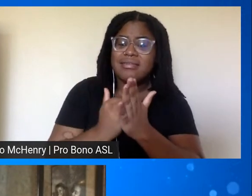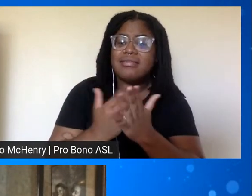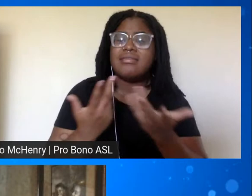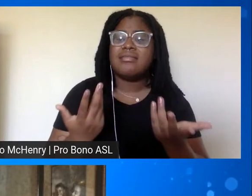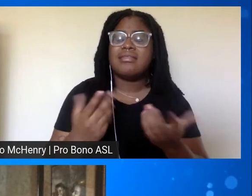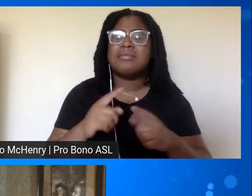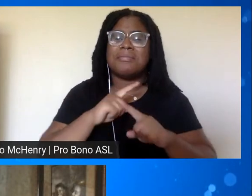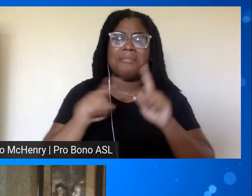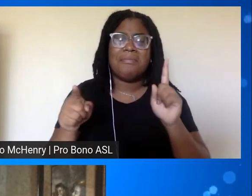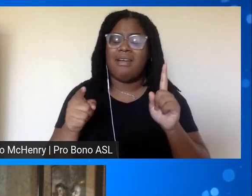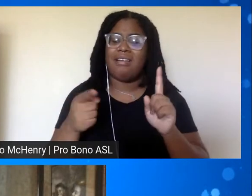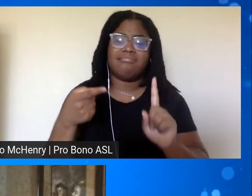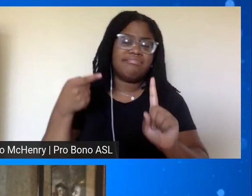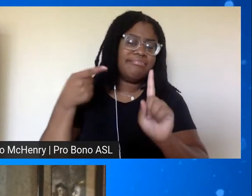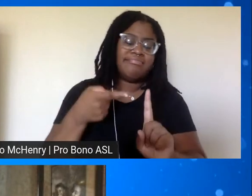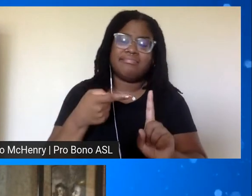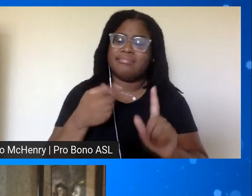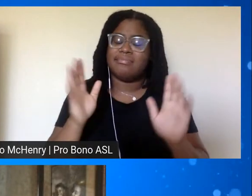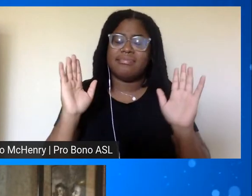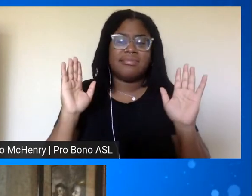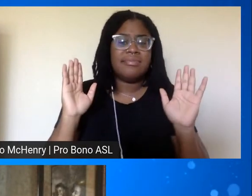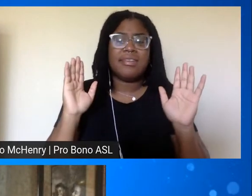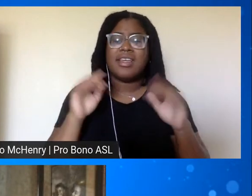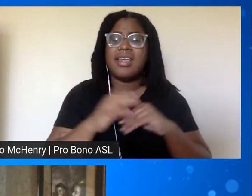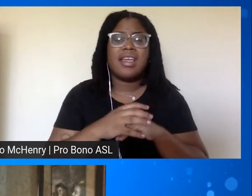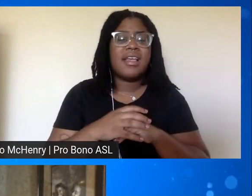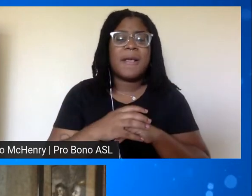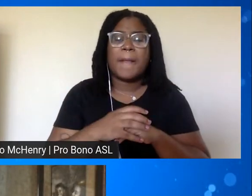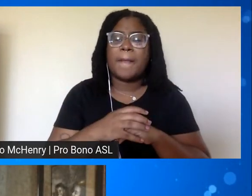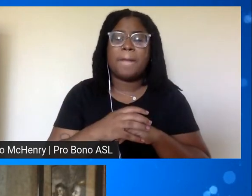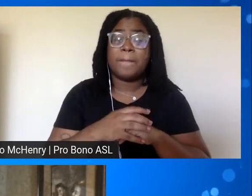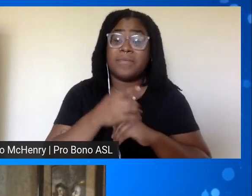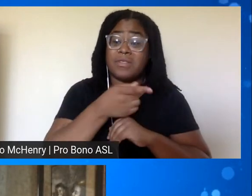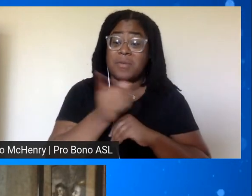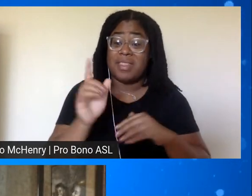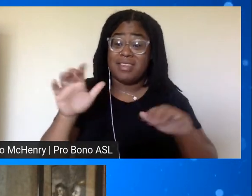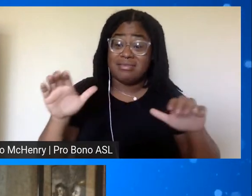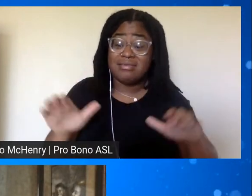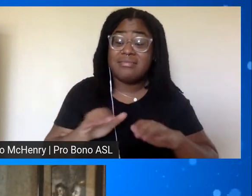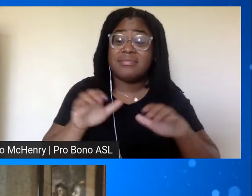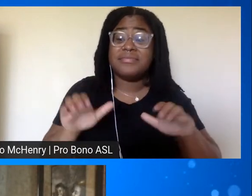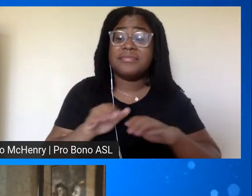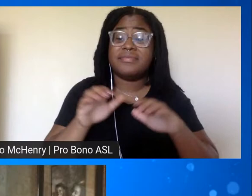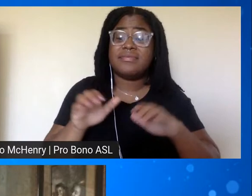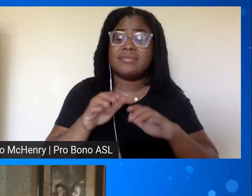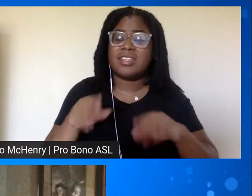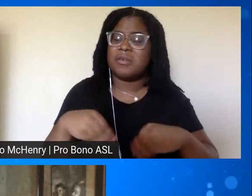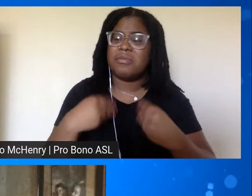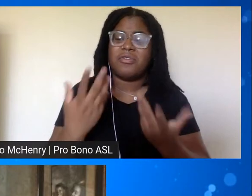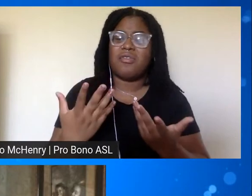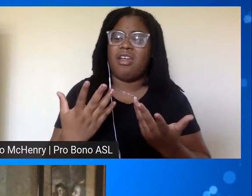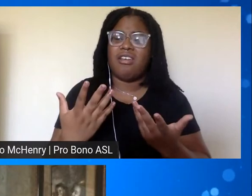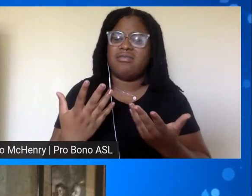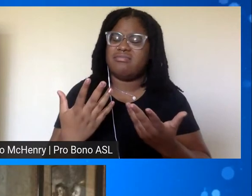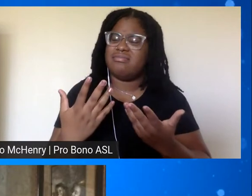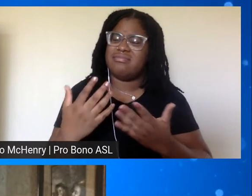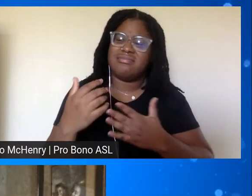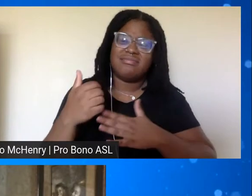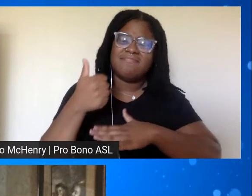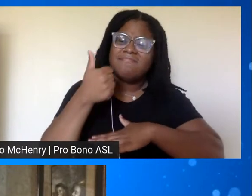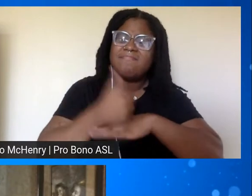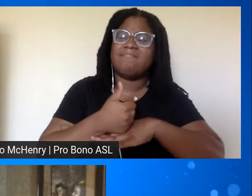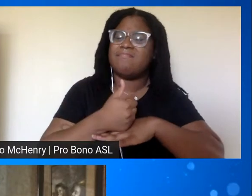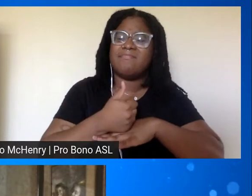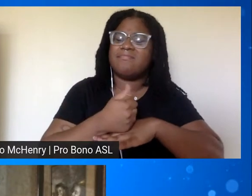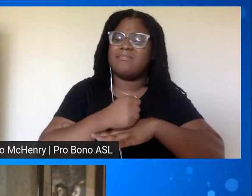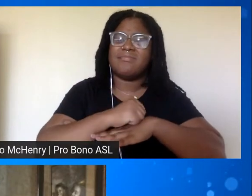but certainly my god uh you know what they did uh provided such a solid foundation for for